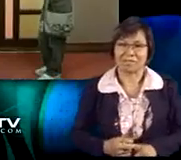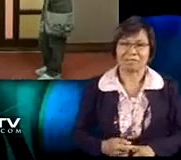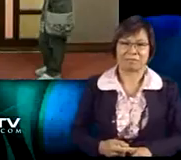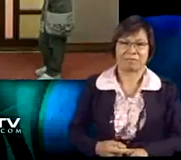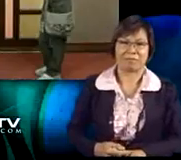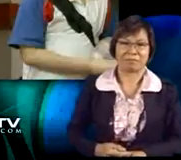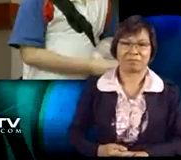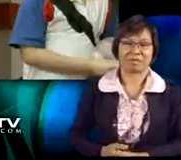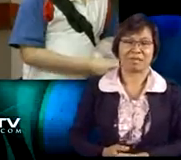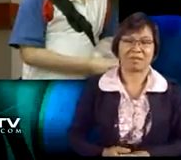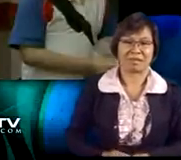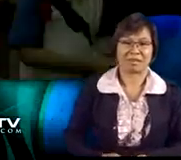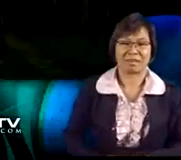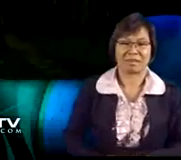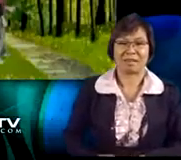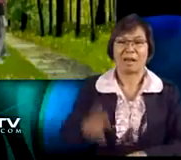Cool.